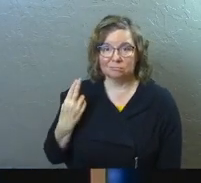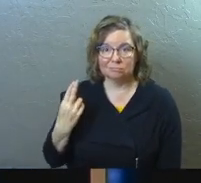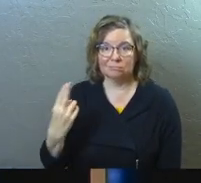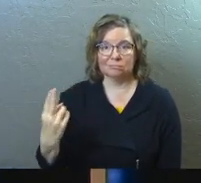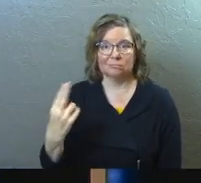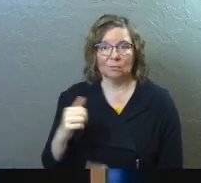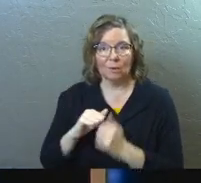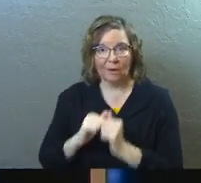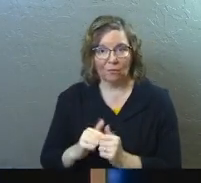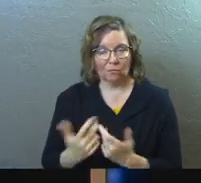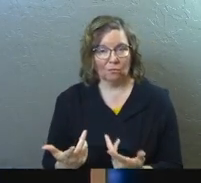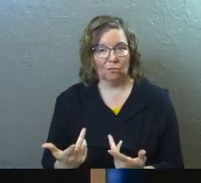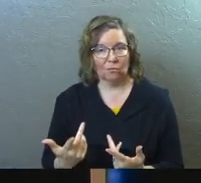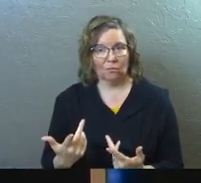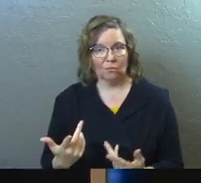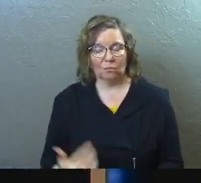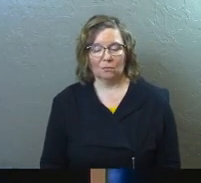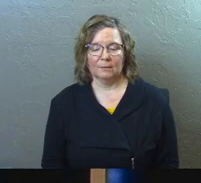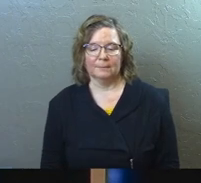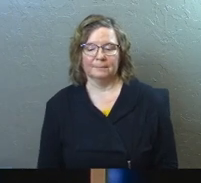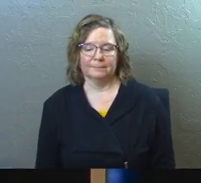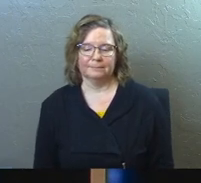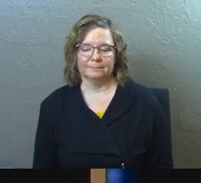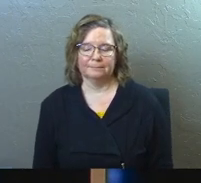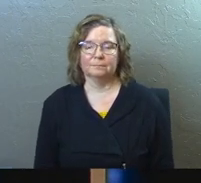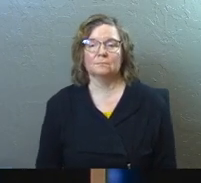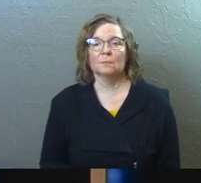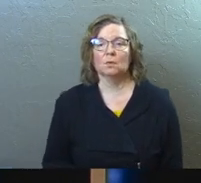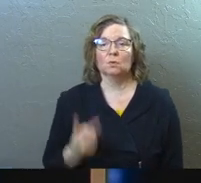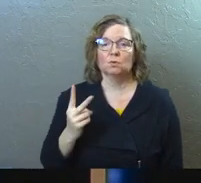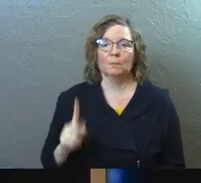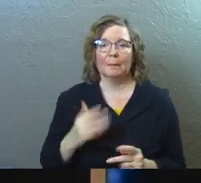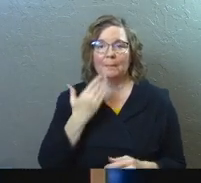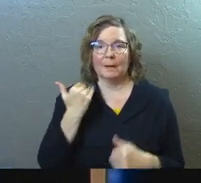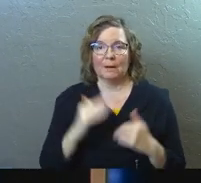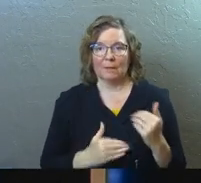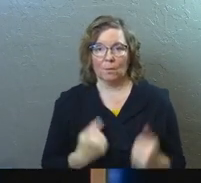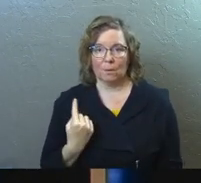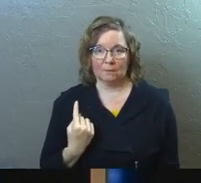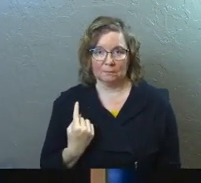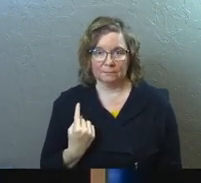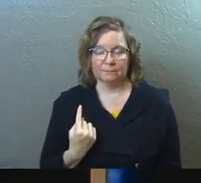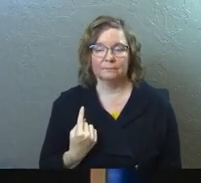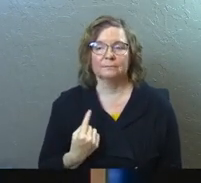better. Yeah? Yeah. So two people are better off than one.